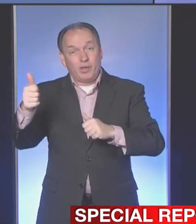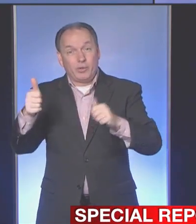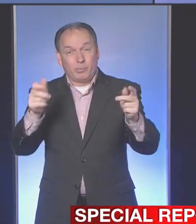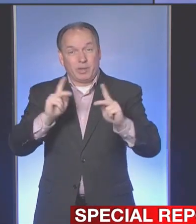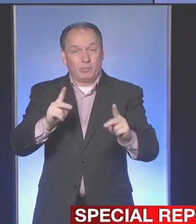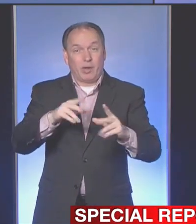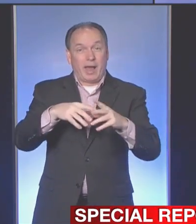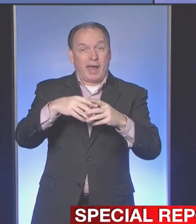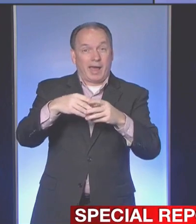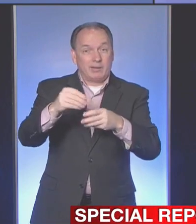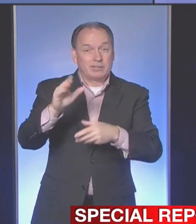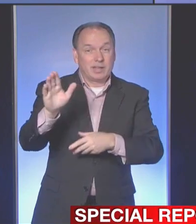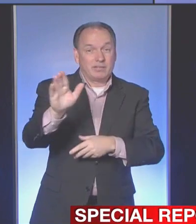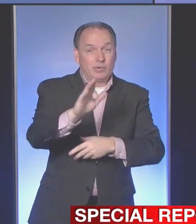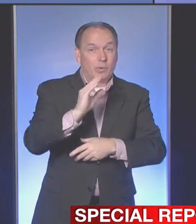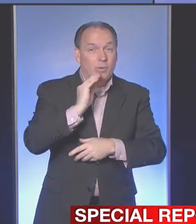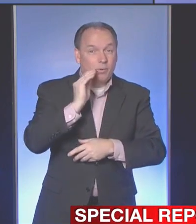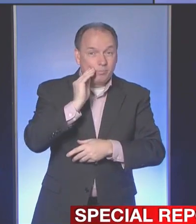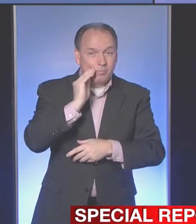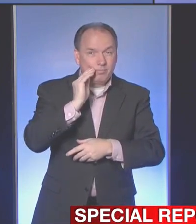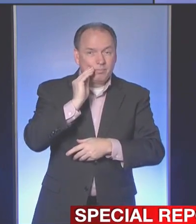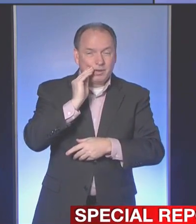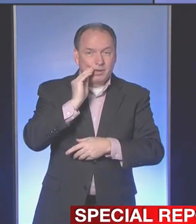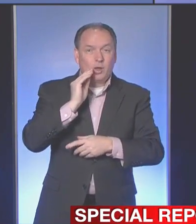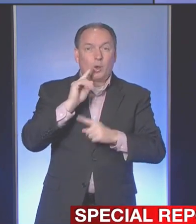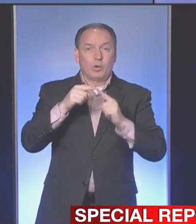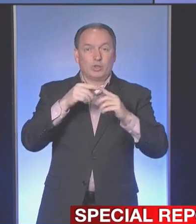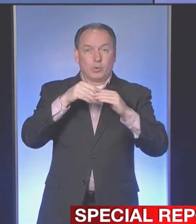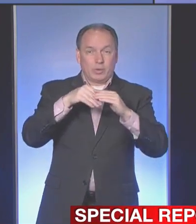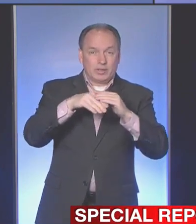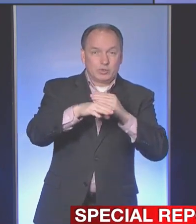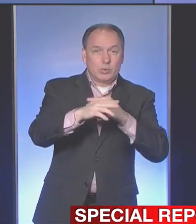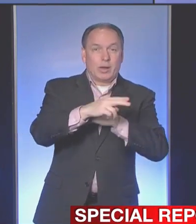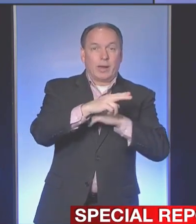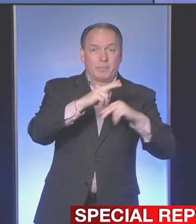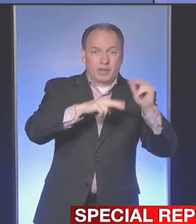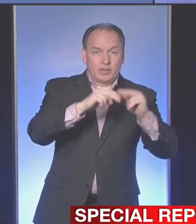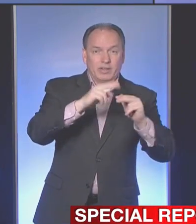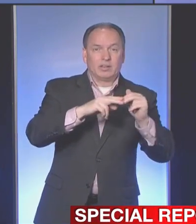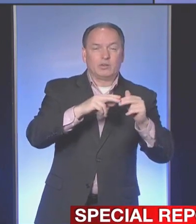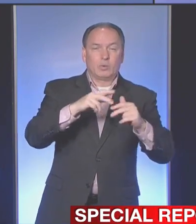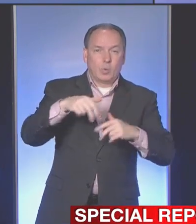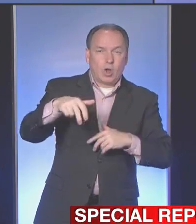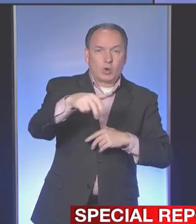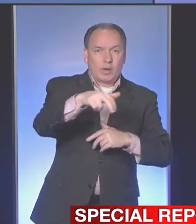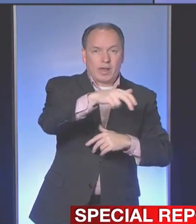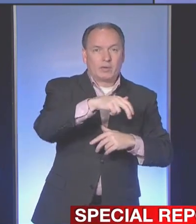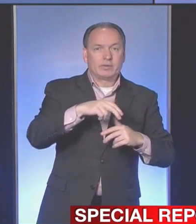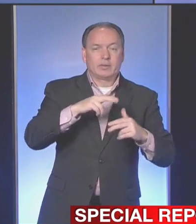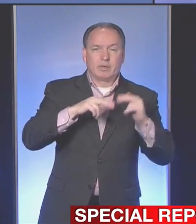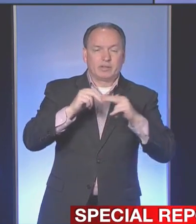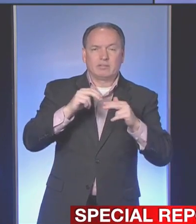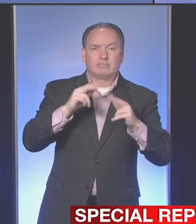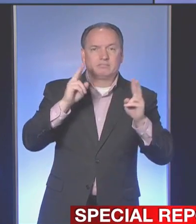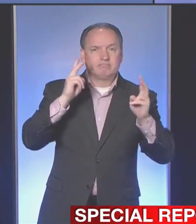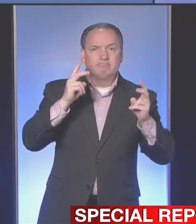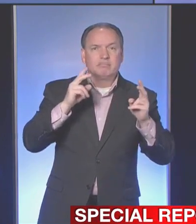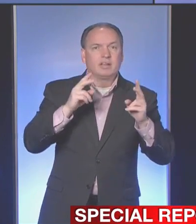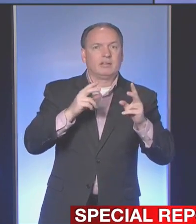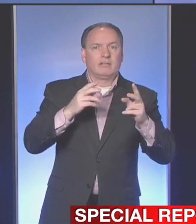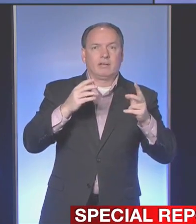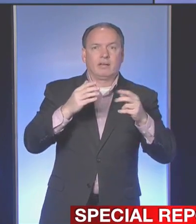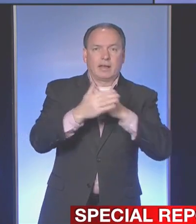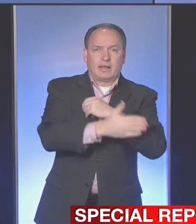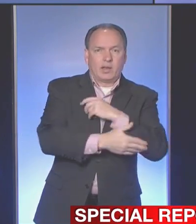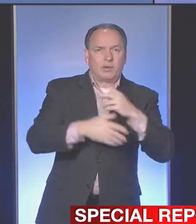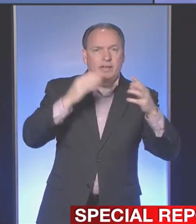and this is what we're saying in county government, when you walk into the building, when you walk around the building, when you have any kind of interaction with another employee in